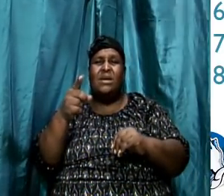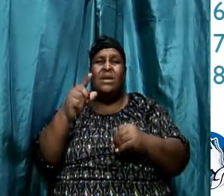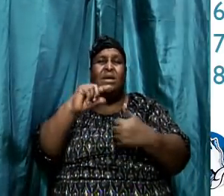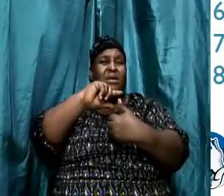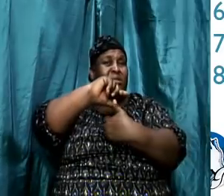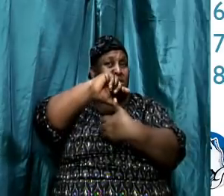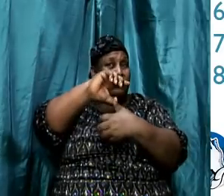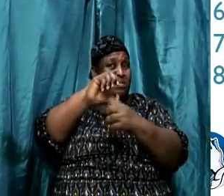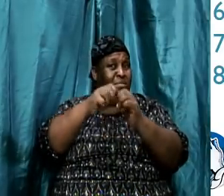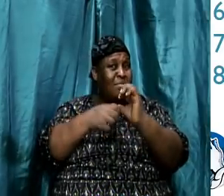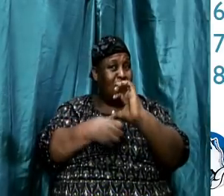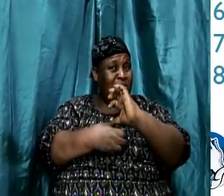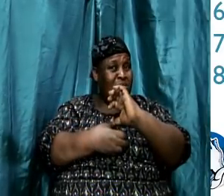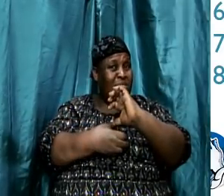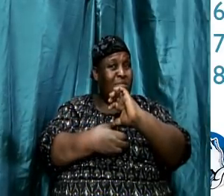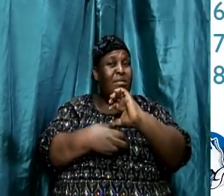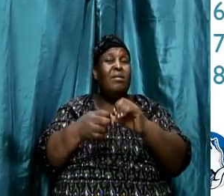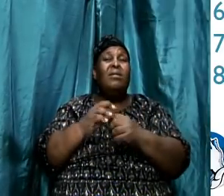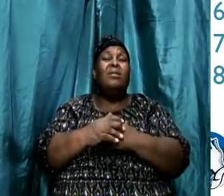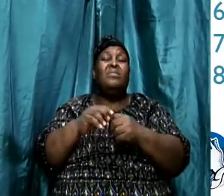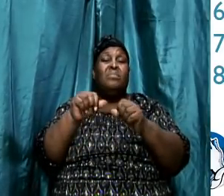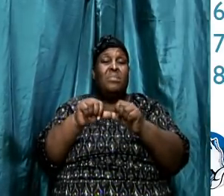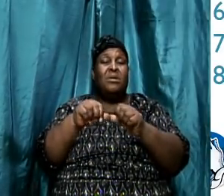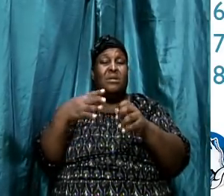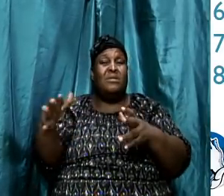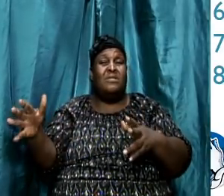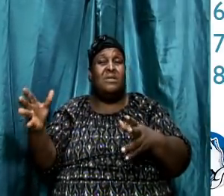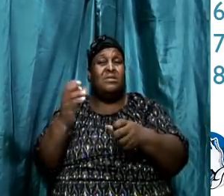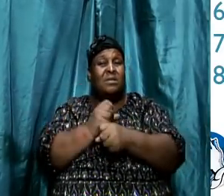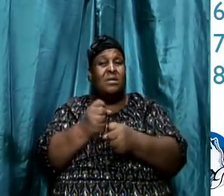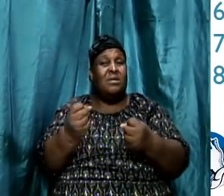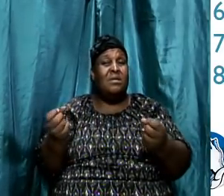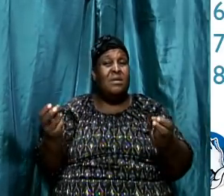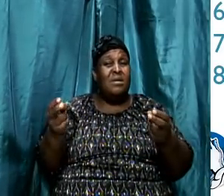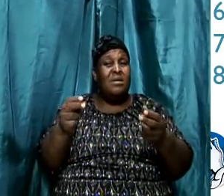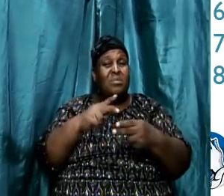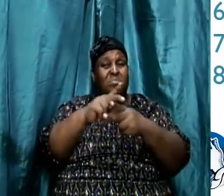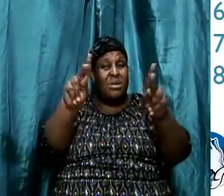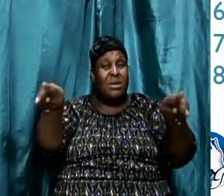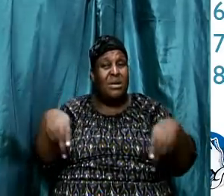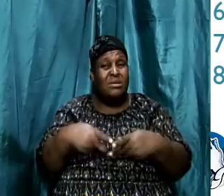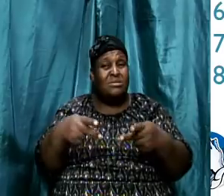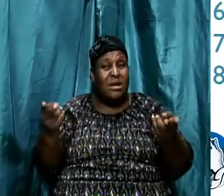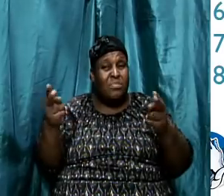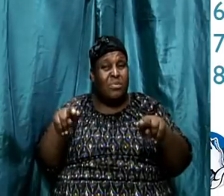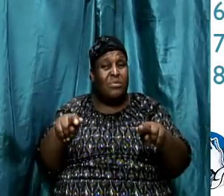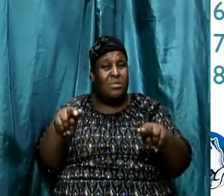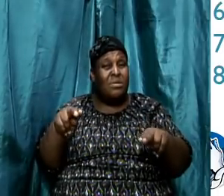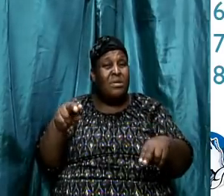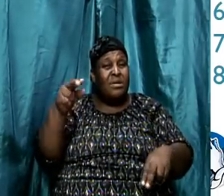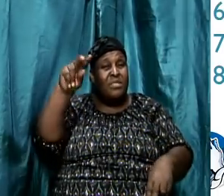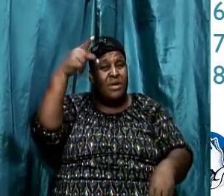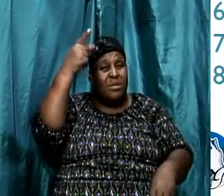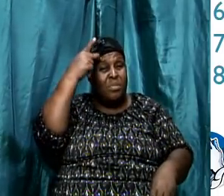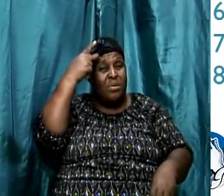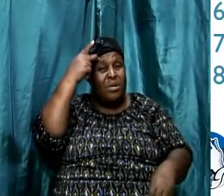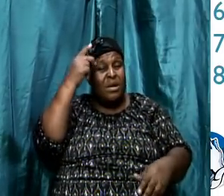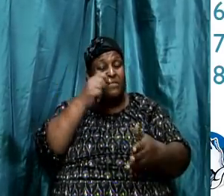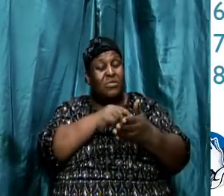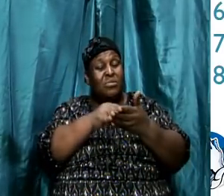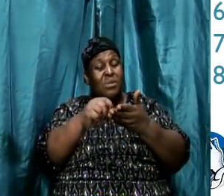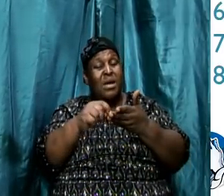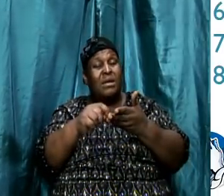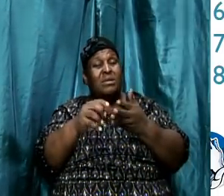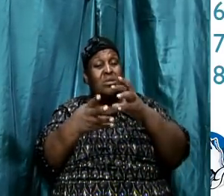occupation in that city? What was the main things that were taking place in that city? Why Paul had to write her? The writers had to write her? What was the storyline?